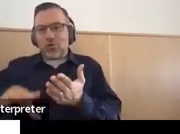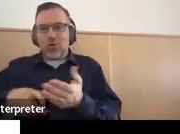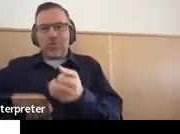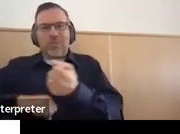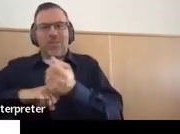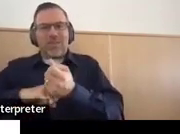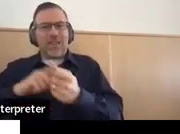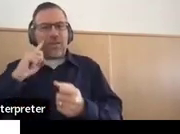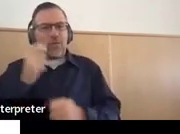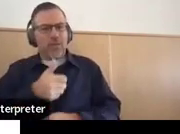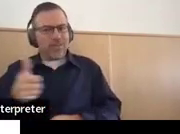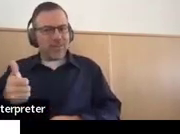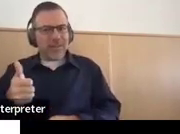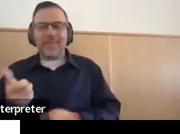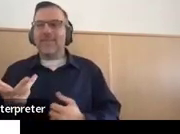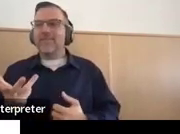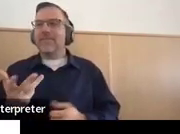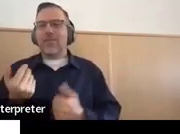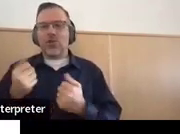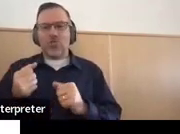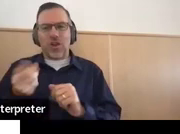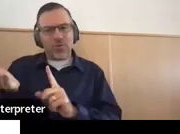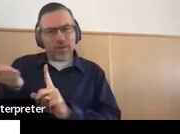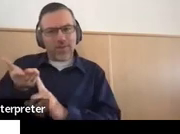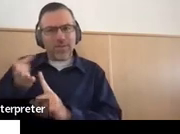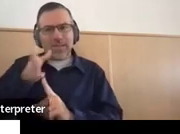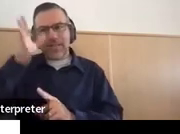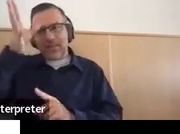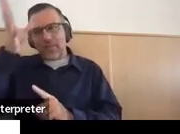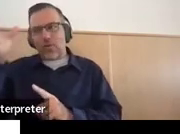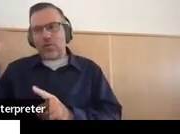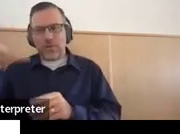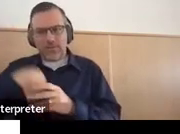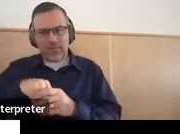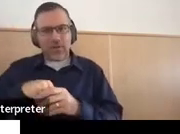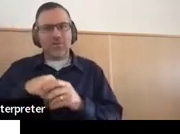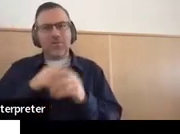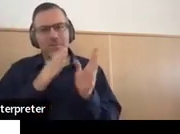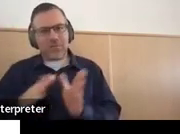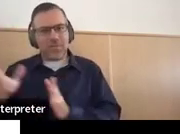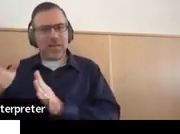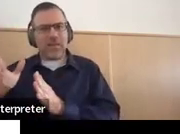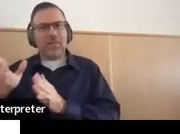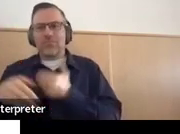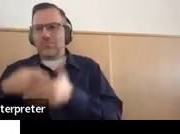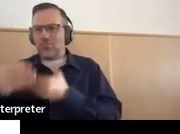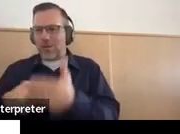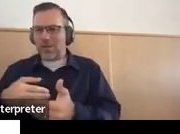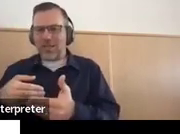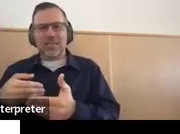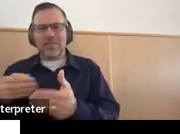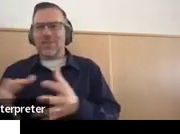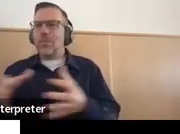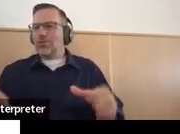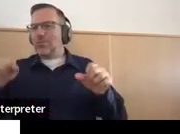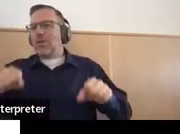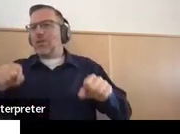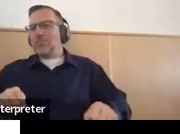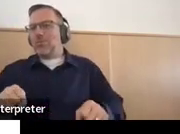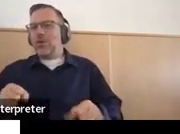parents as part of the planning process as much as possible to see the benefits of it